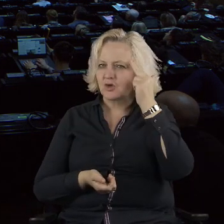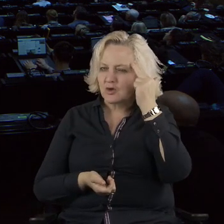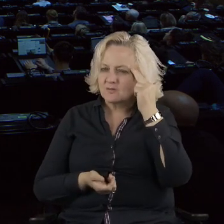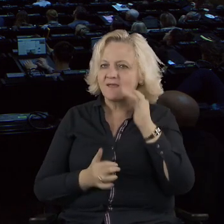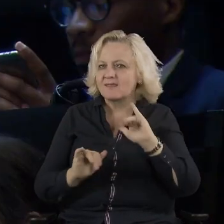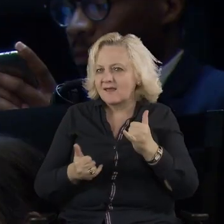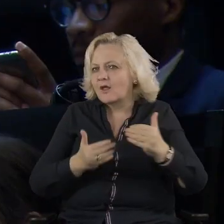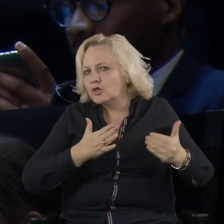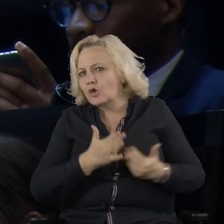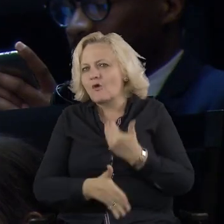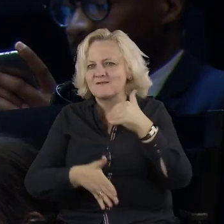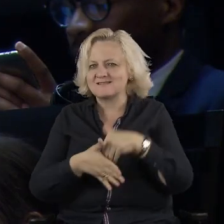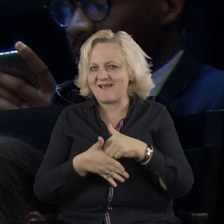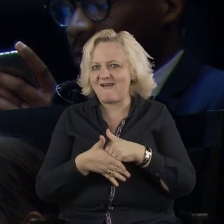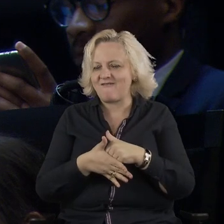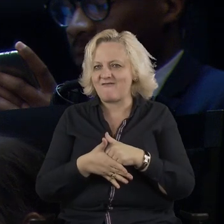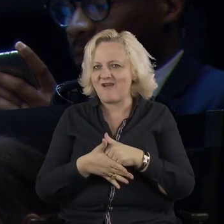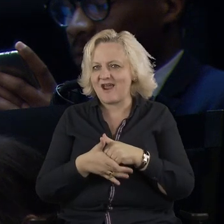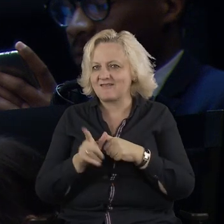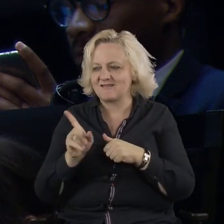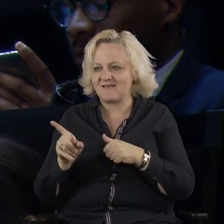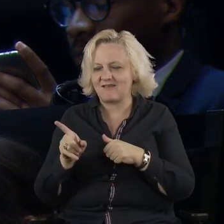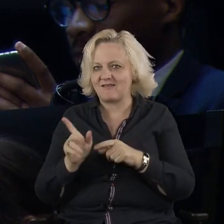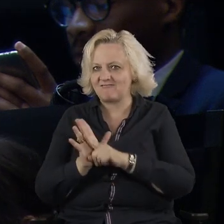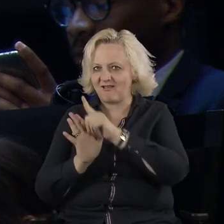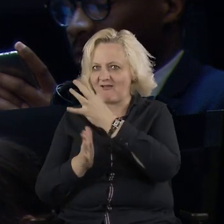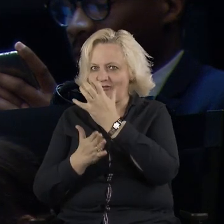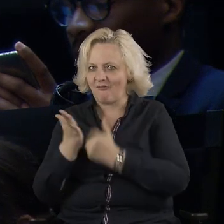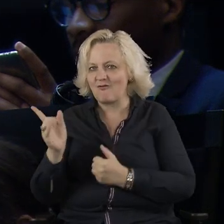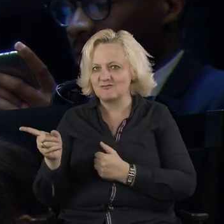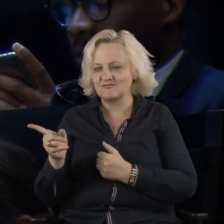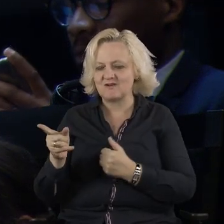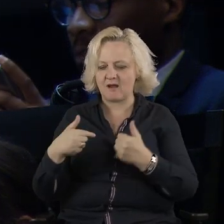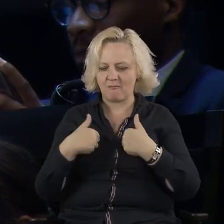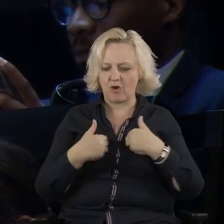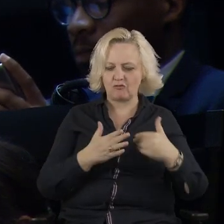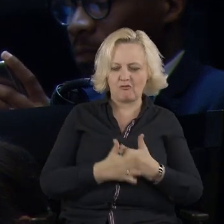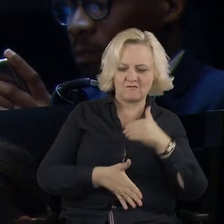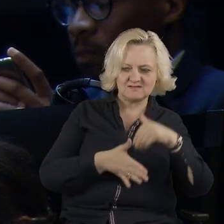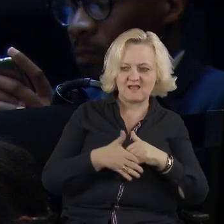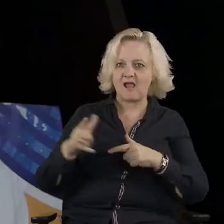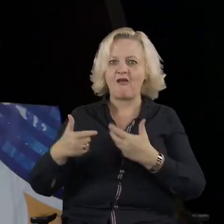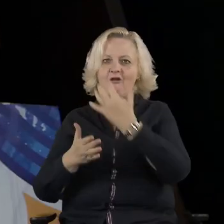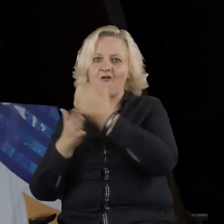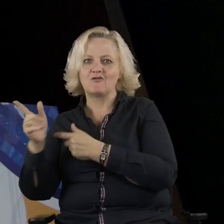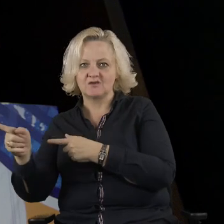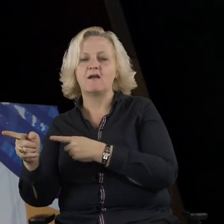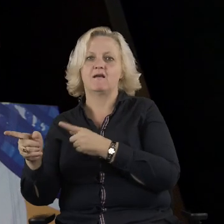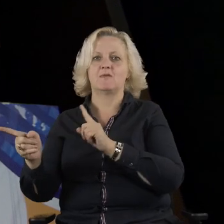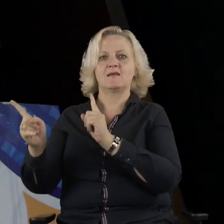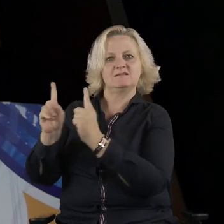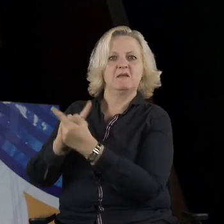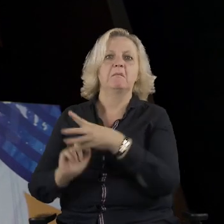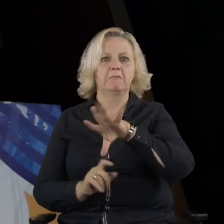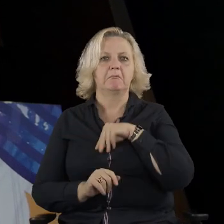them. And that's how all of us operate, that's absolutely natural. The thing is that the context, the environment they